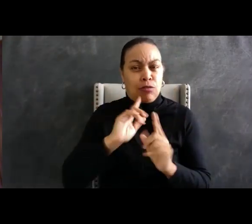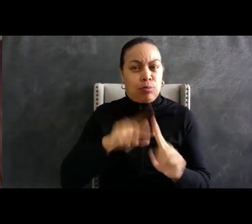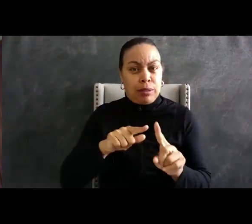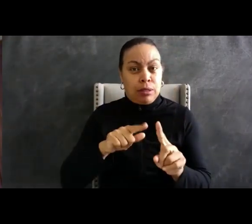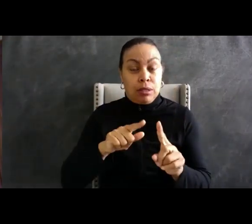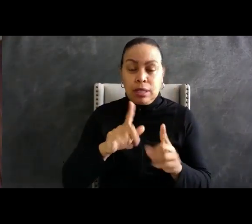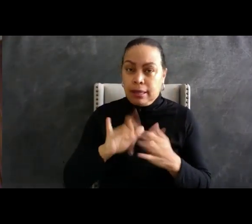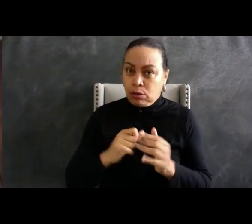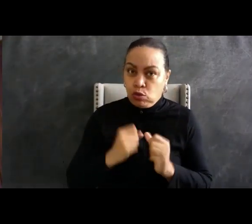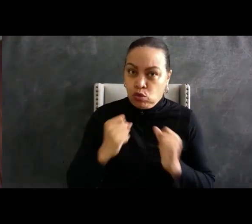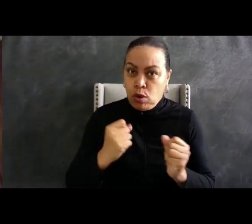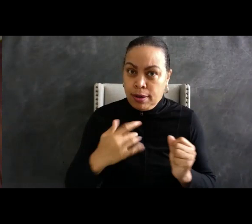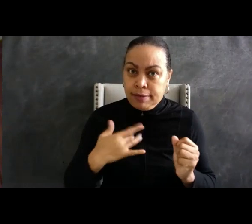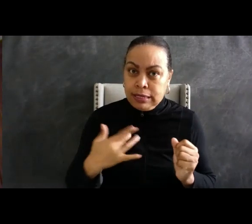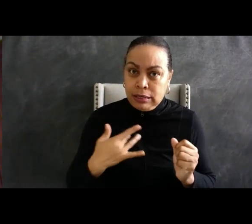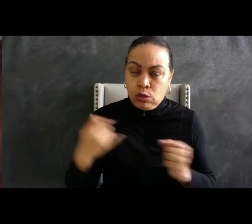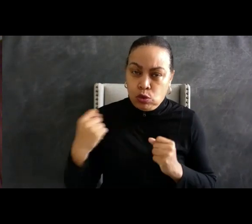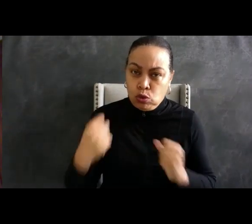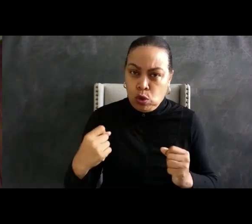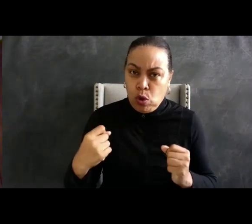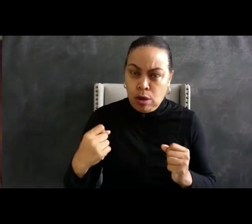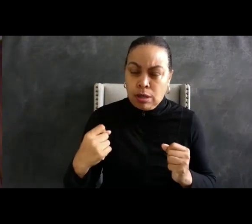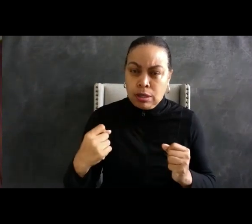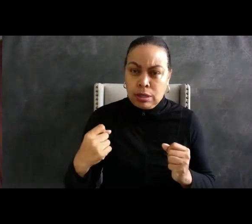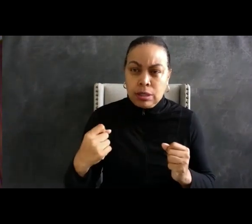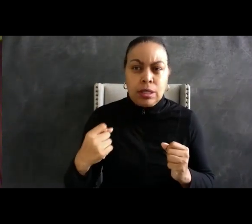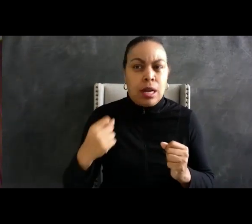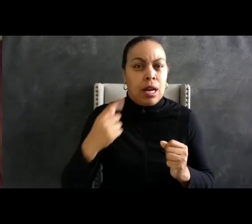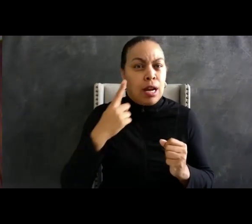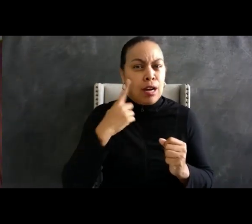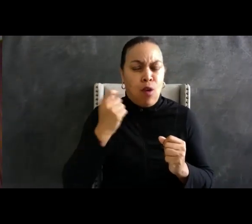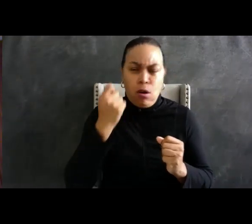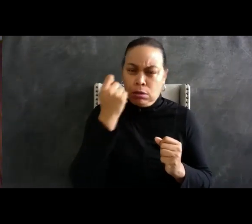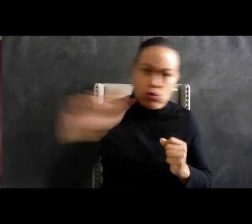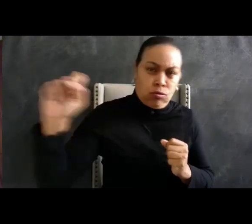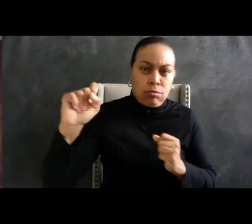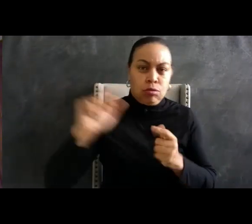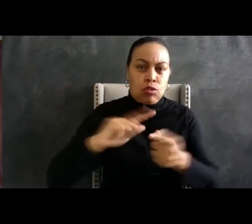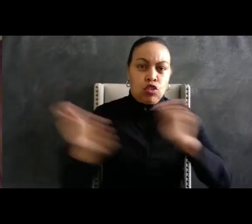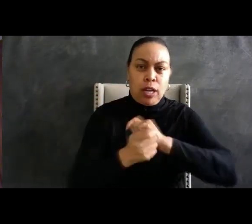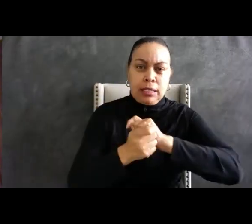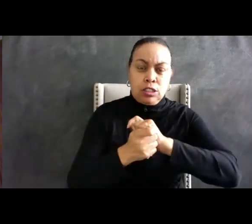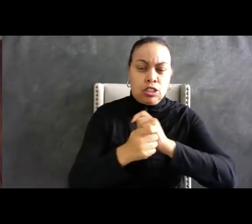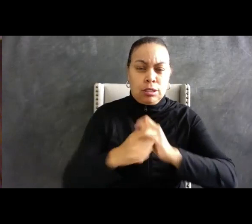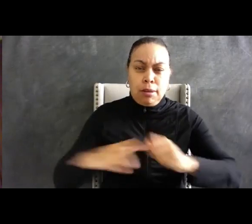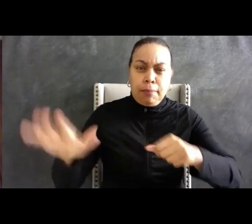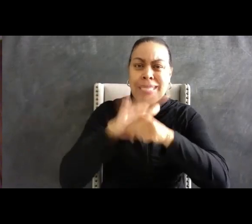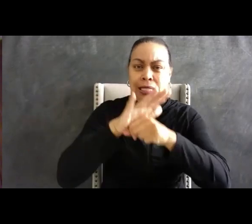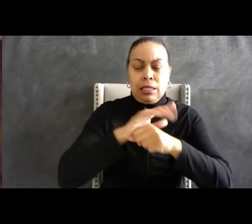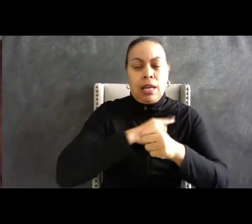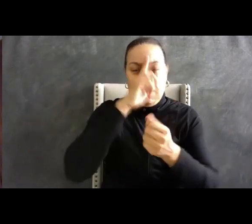and behavior in their minds have failed or fallen short of expectation.